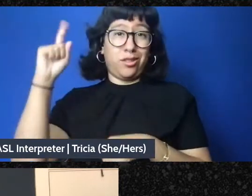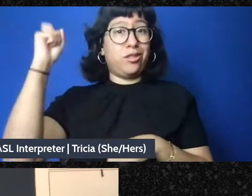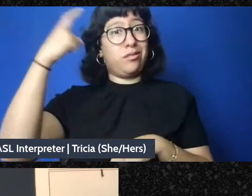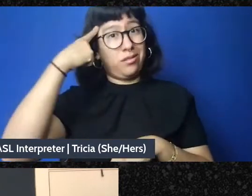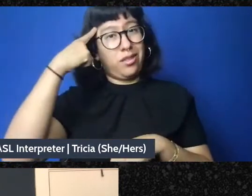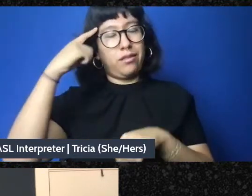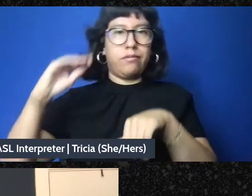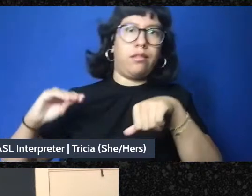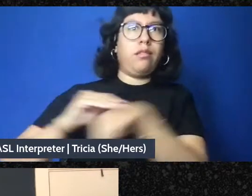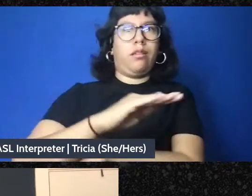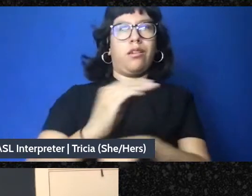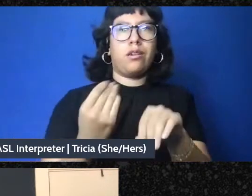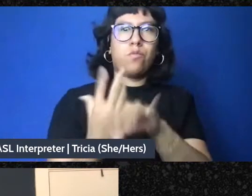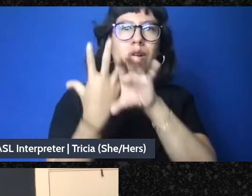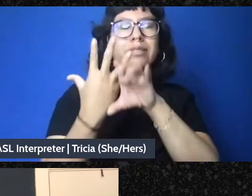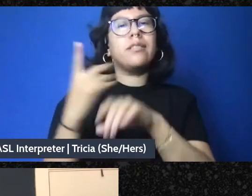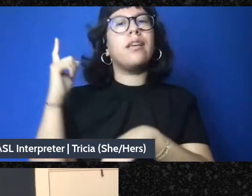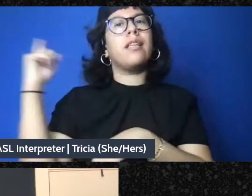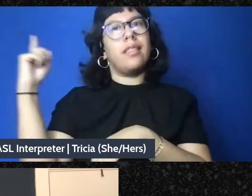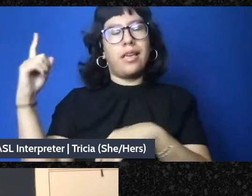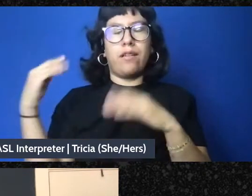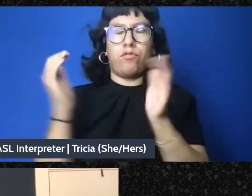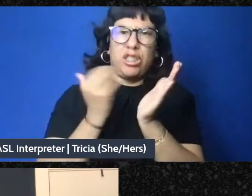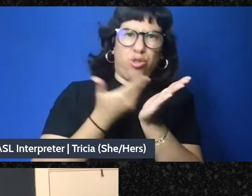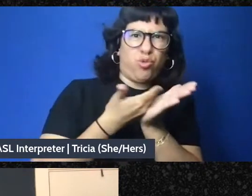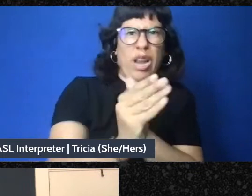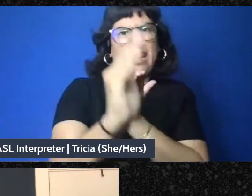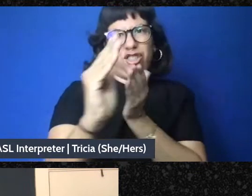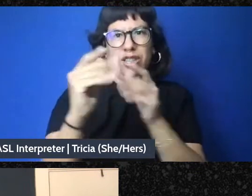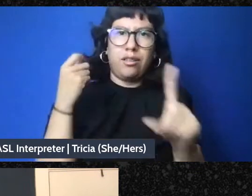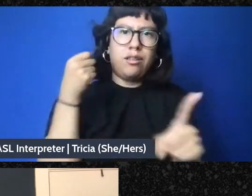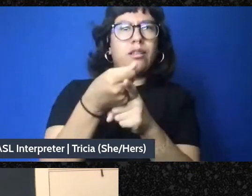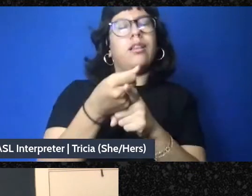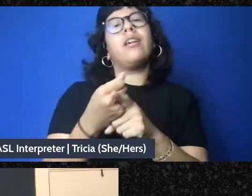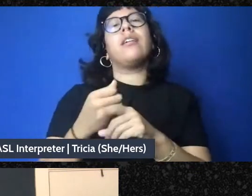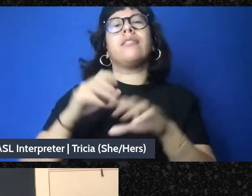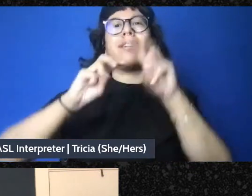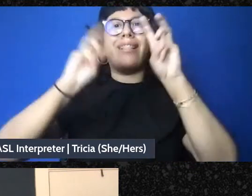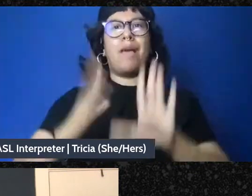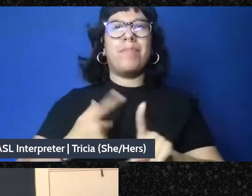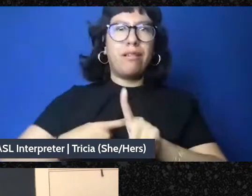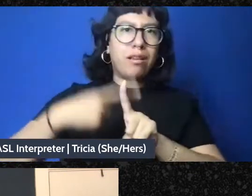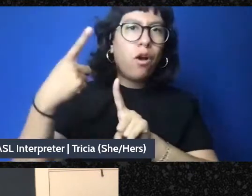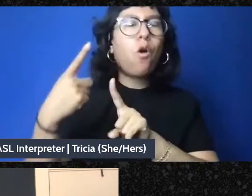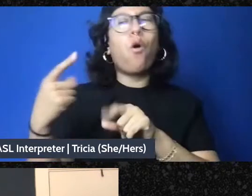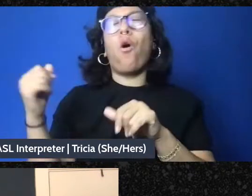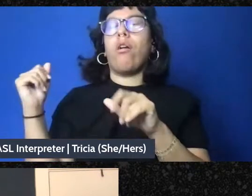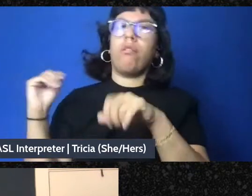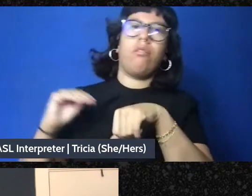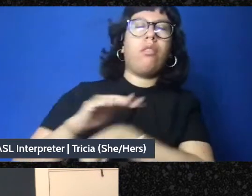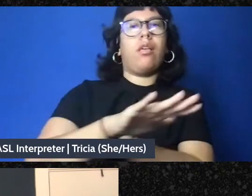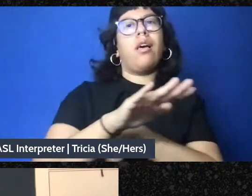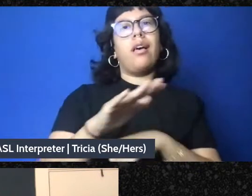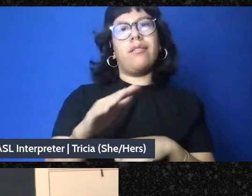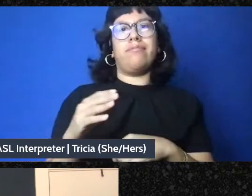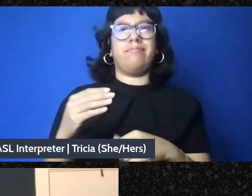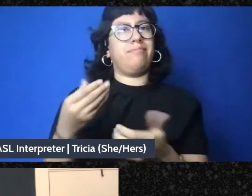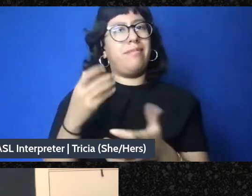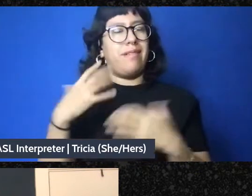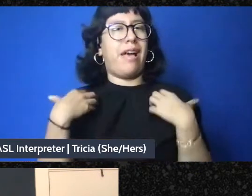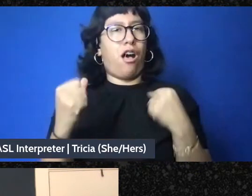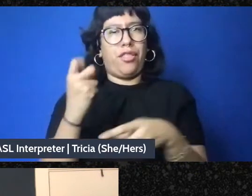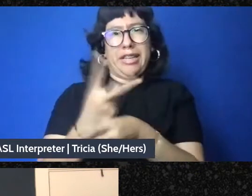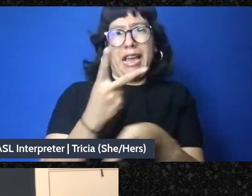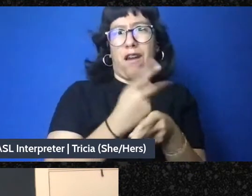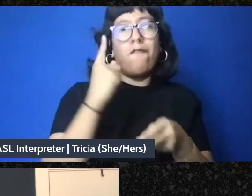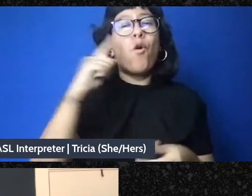these extreme extraction is what produces climate crisis is what produces the crisis of a healthcare for profit system it's like all the trouble we're in all